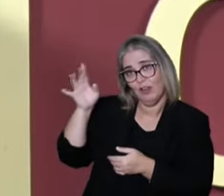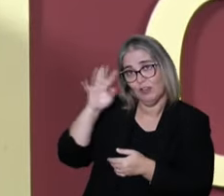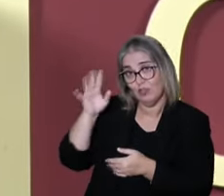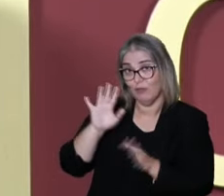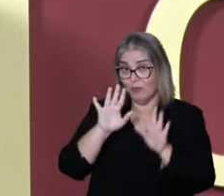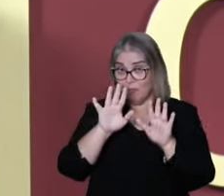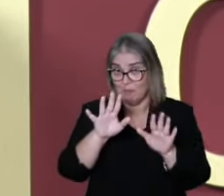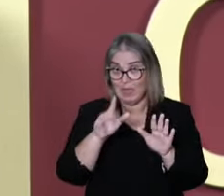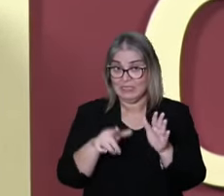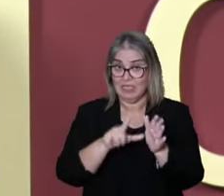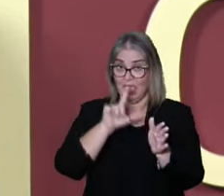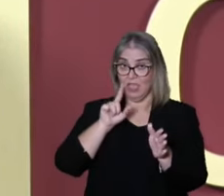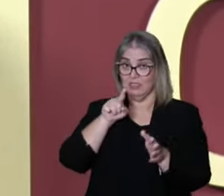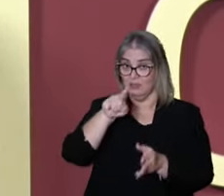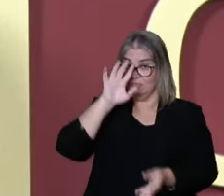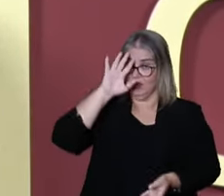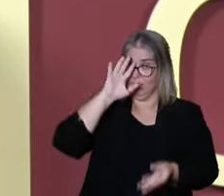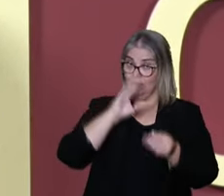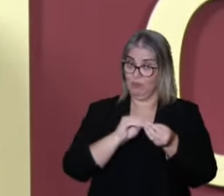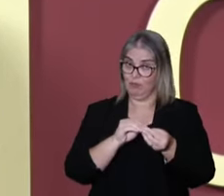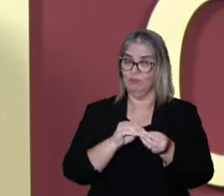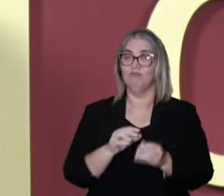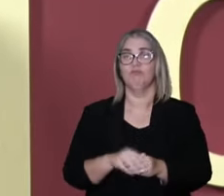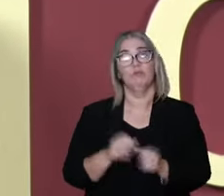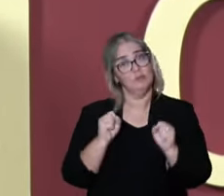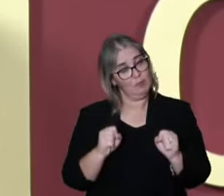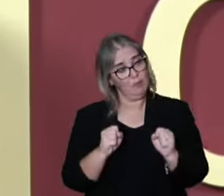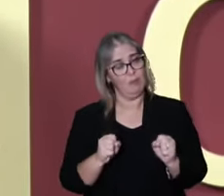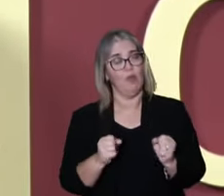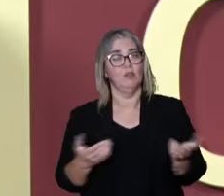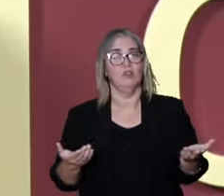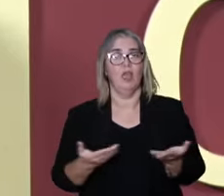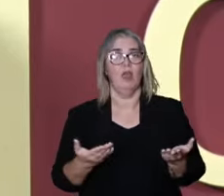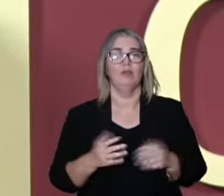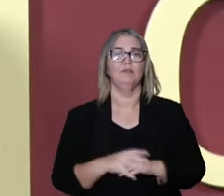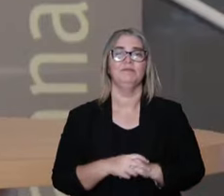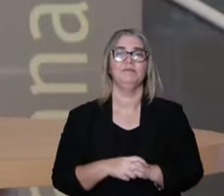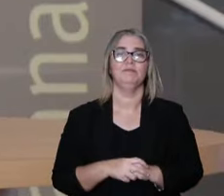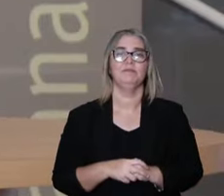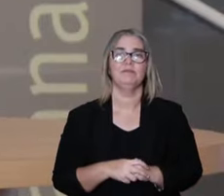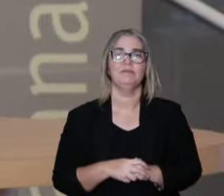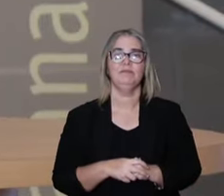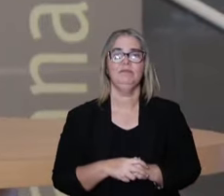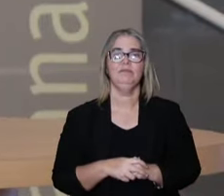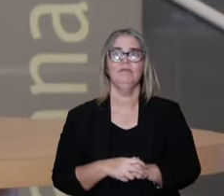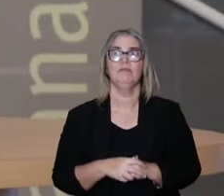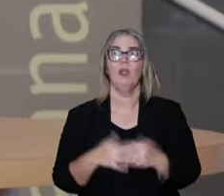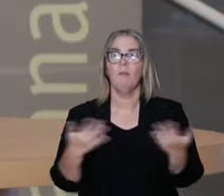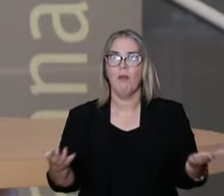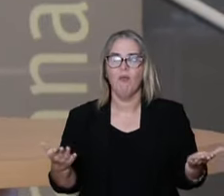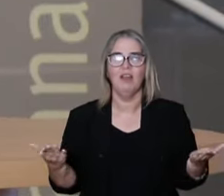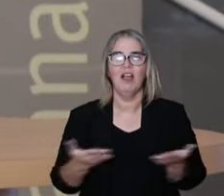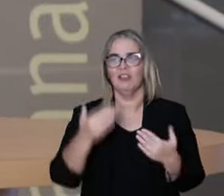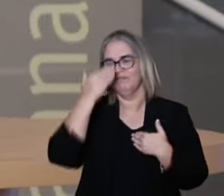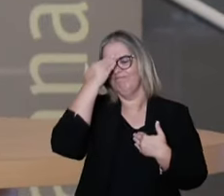we are at the end of our Café Filosófico, but I would like to ask you for your final words.